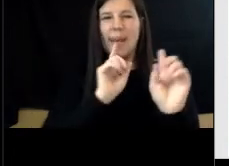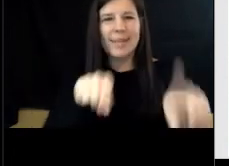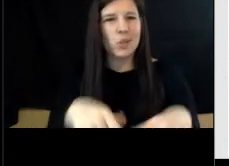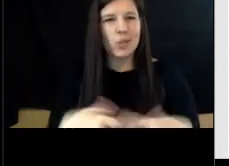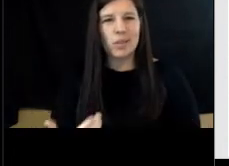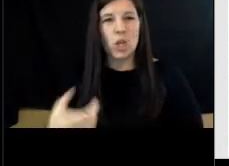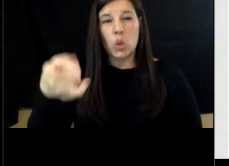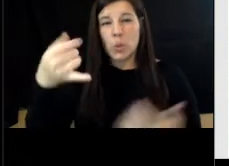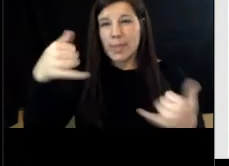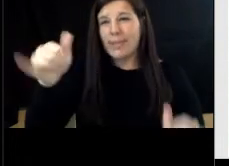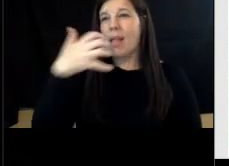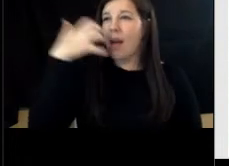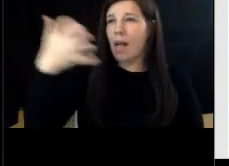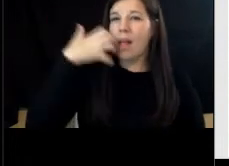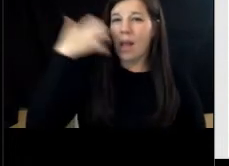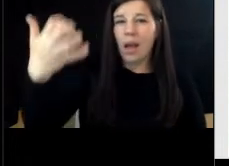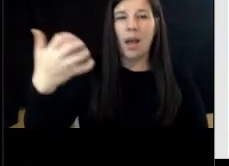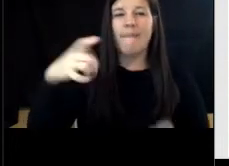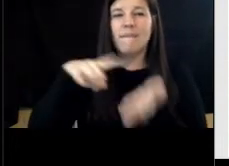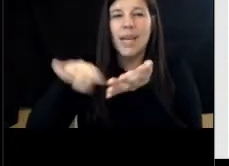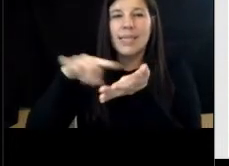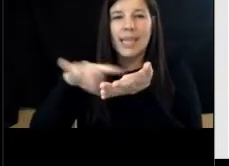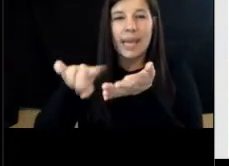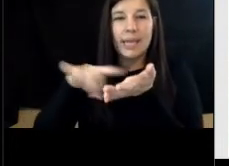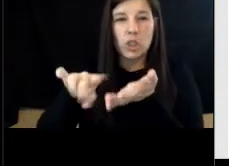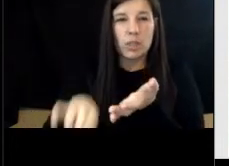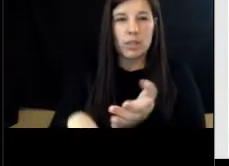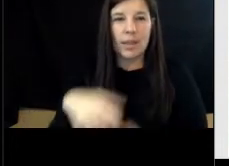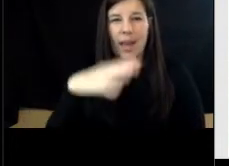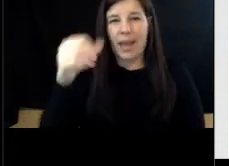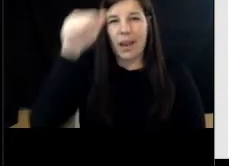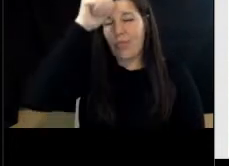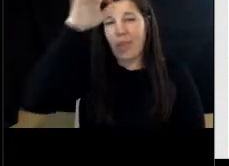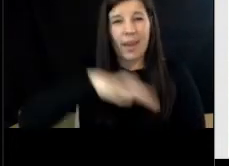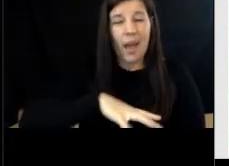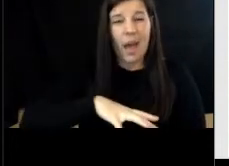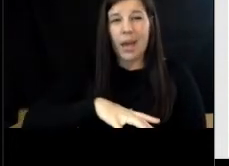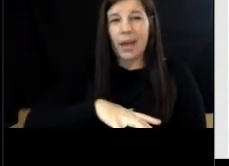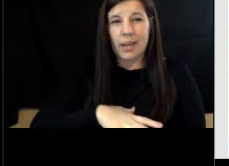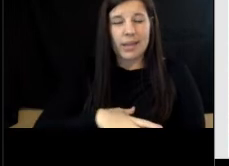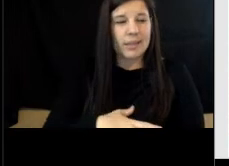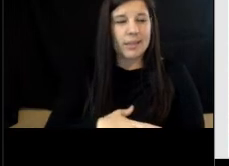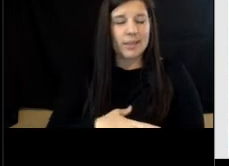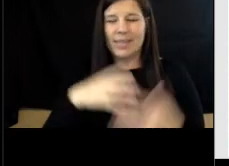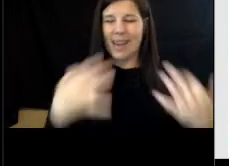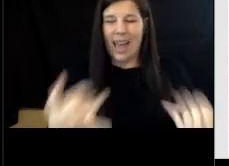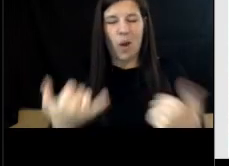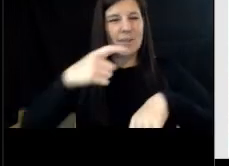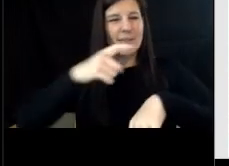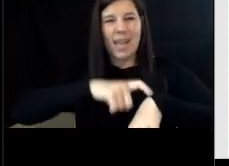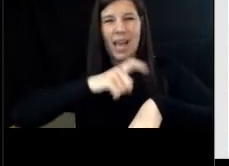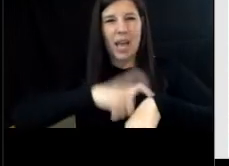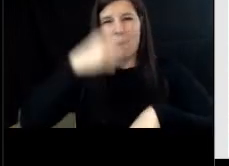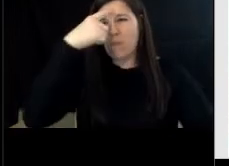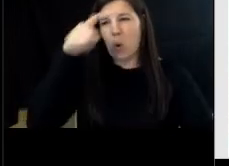still hollering uh investigation and the guy it's time to the point that it's time